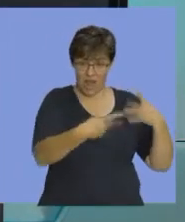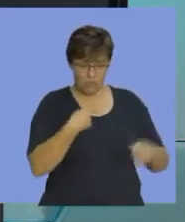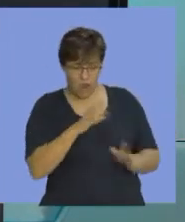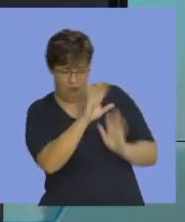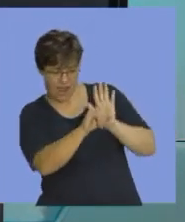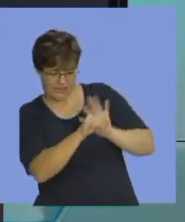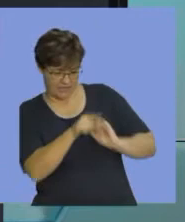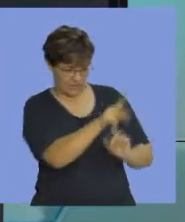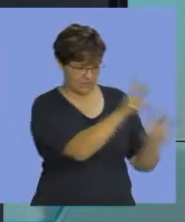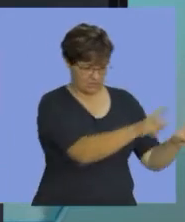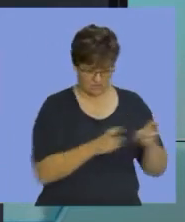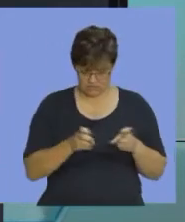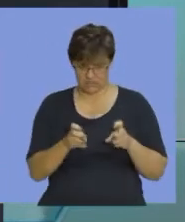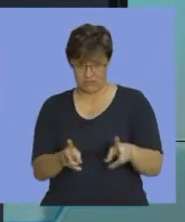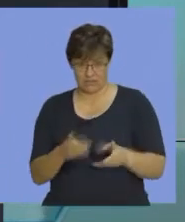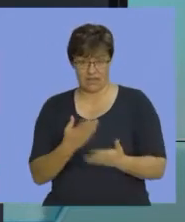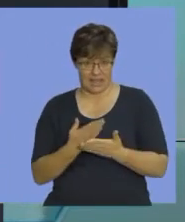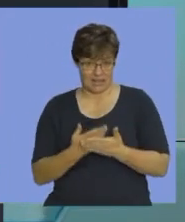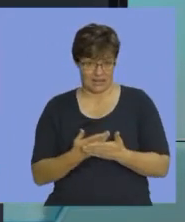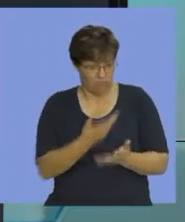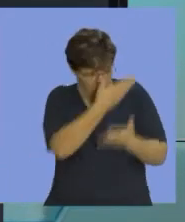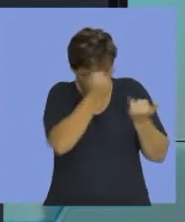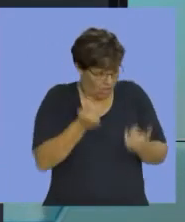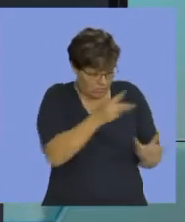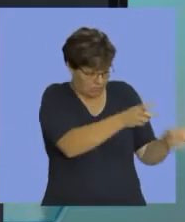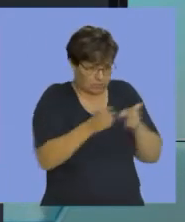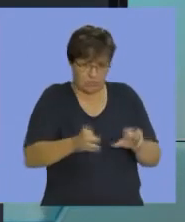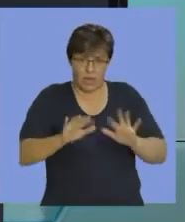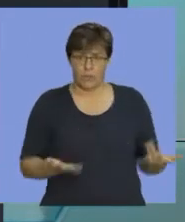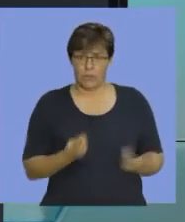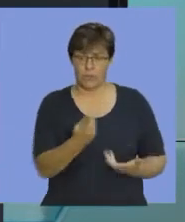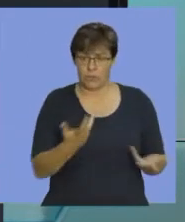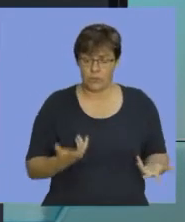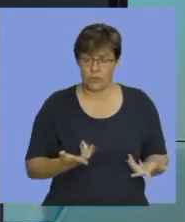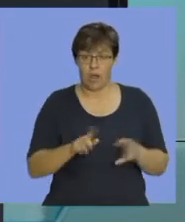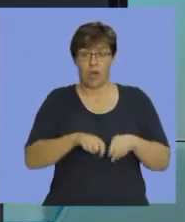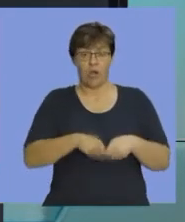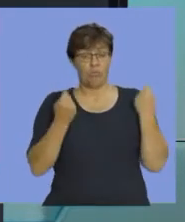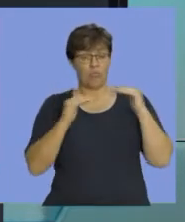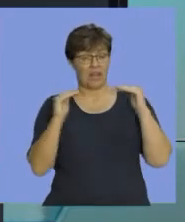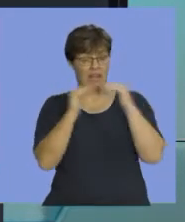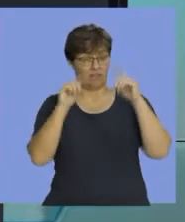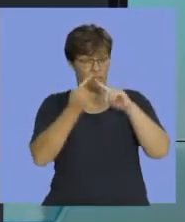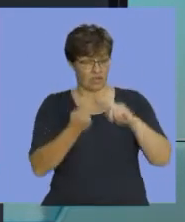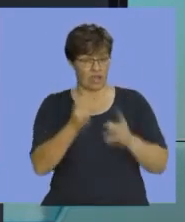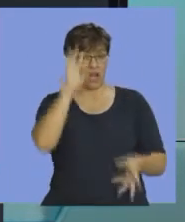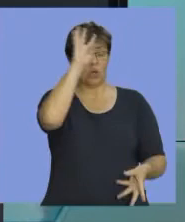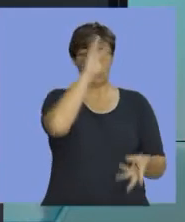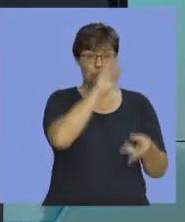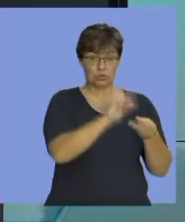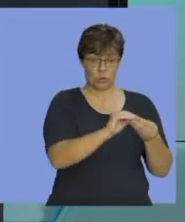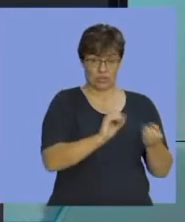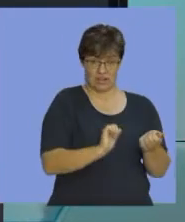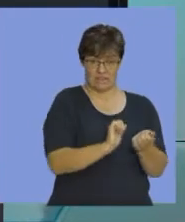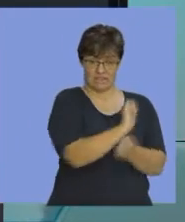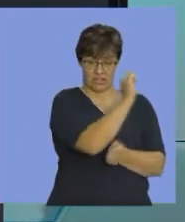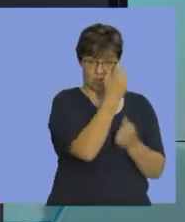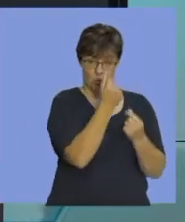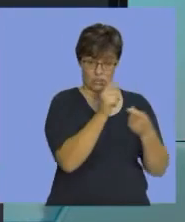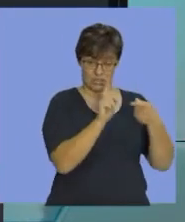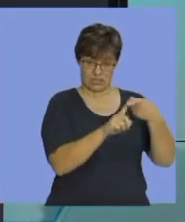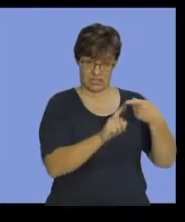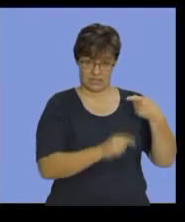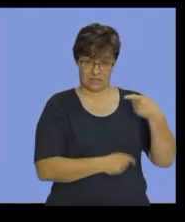identify it on that sheet. Right. So, what is my break even point? It's my total fixed cost.